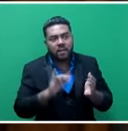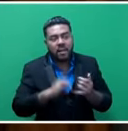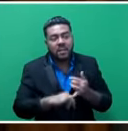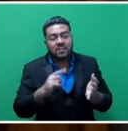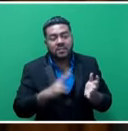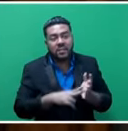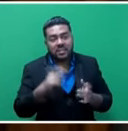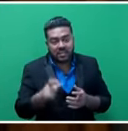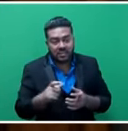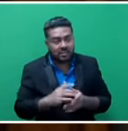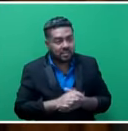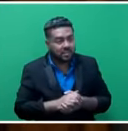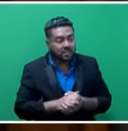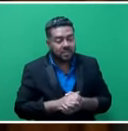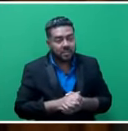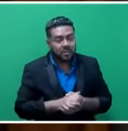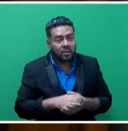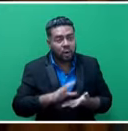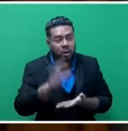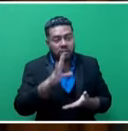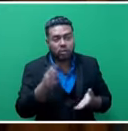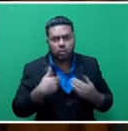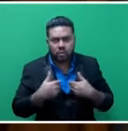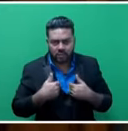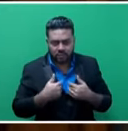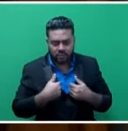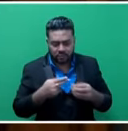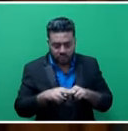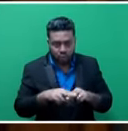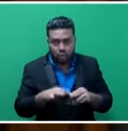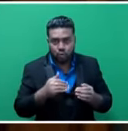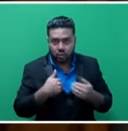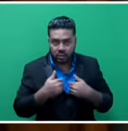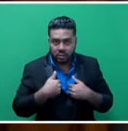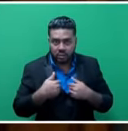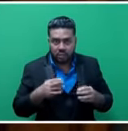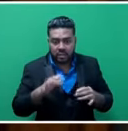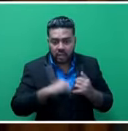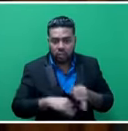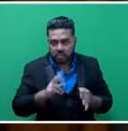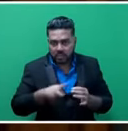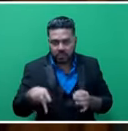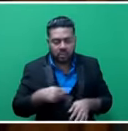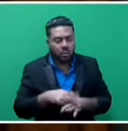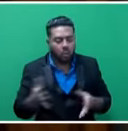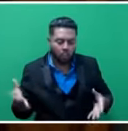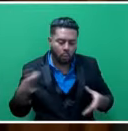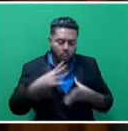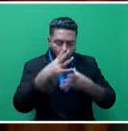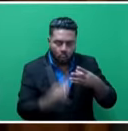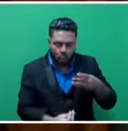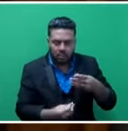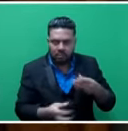University of Fiji and the University of the South Pacific. The ministry also now ensures that grants to cultural organizations are disembursed